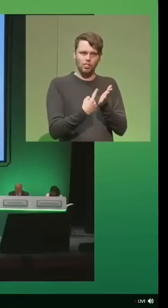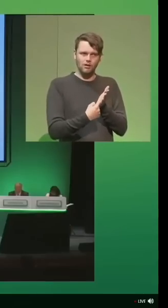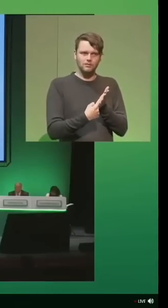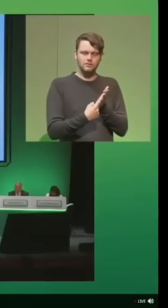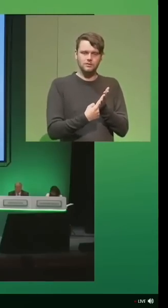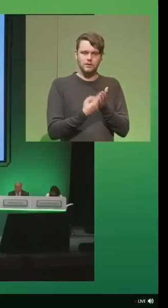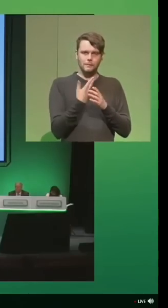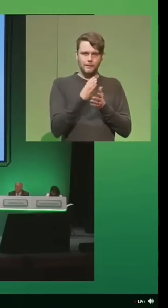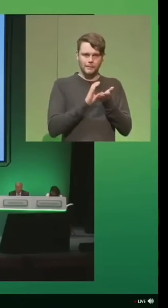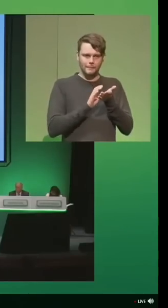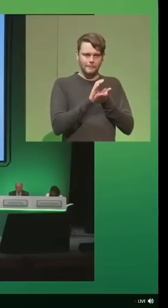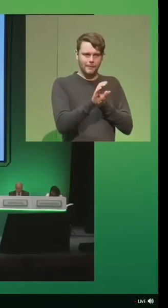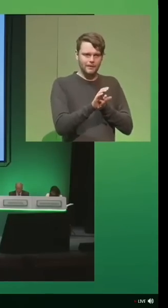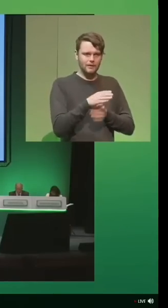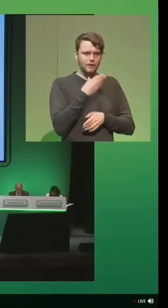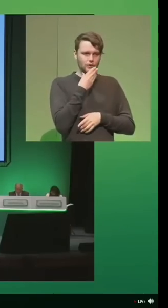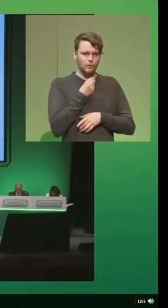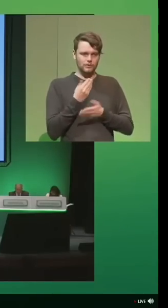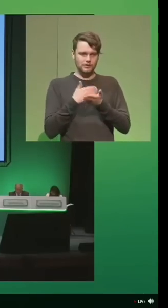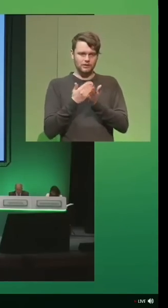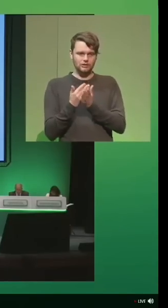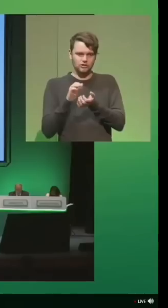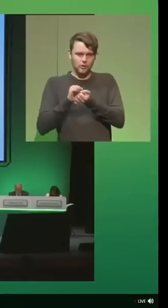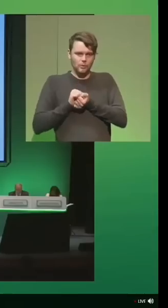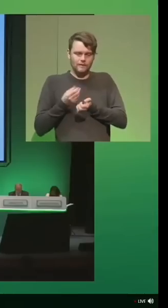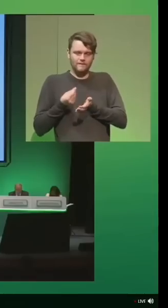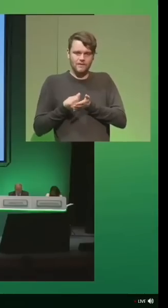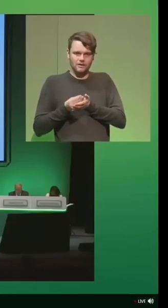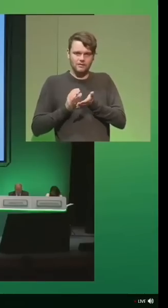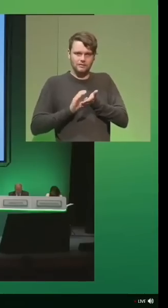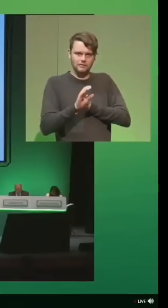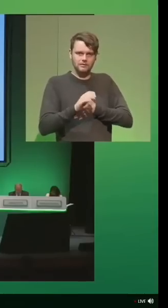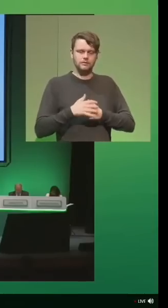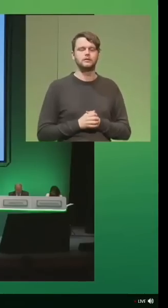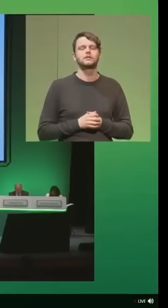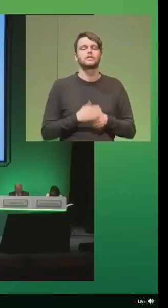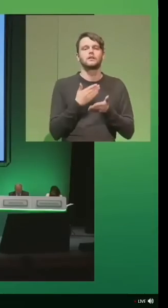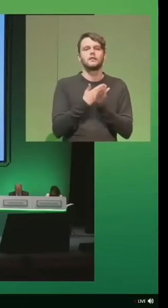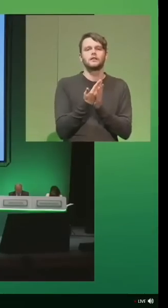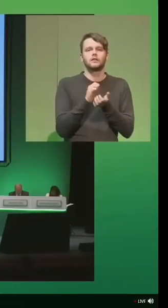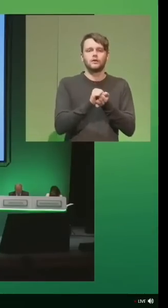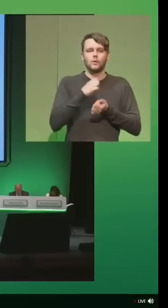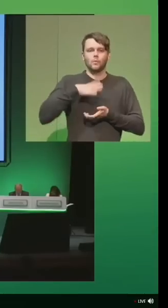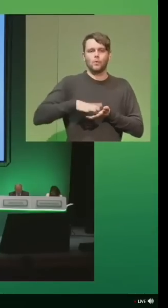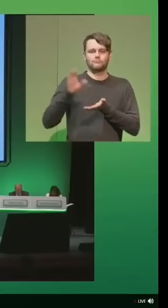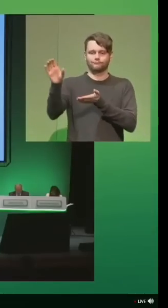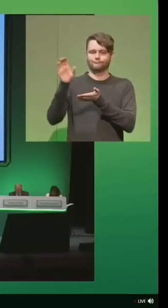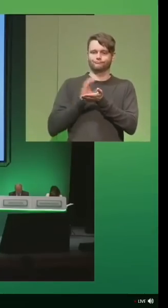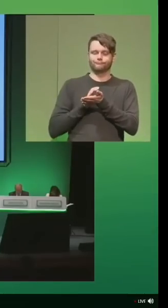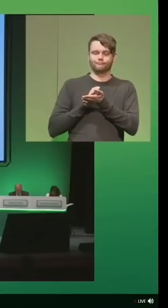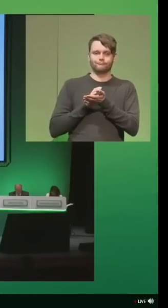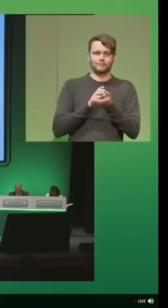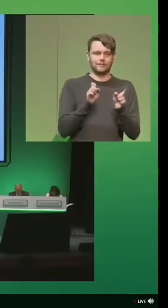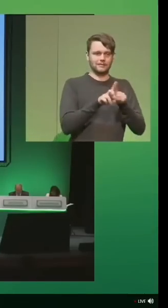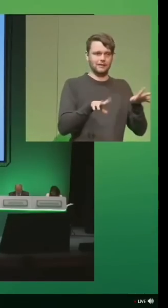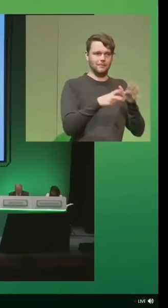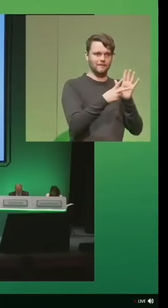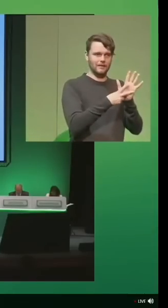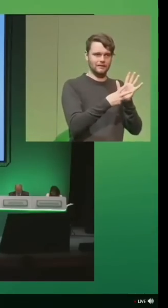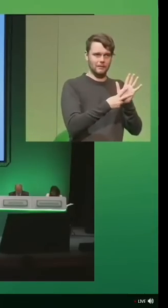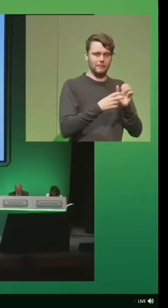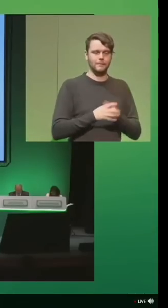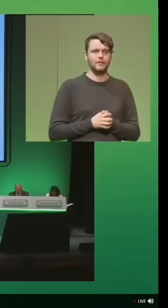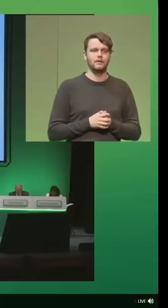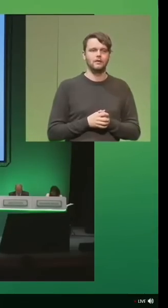predecessors have paid using shareholders' funds. The shareholders want reparations, as do your victims.